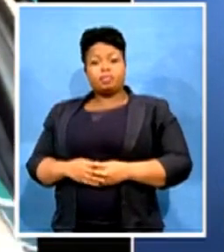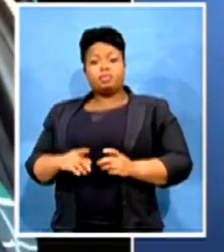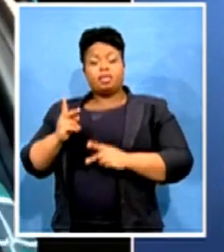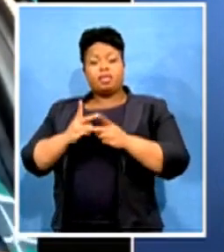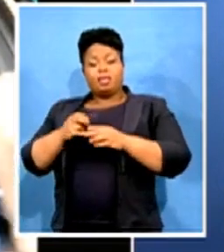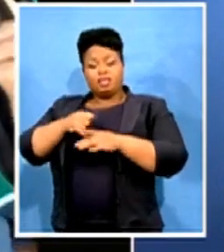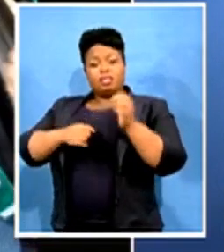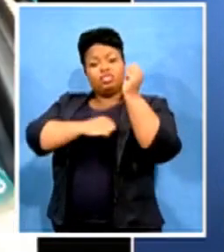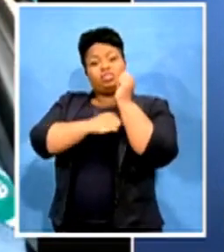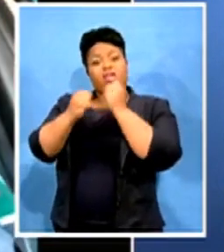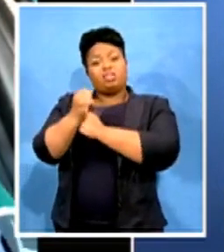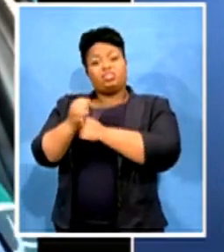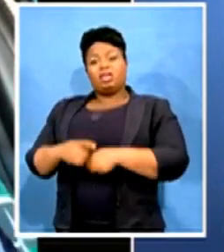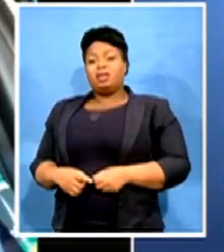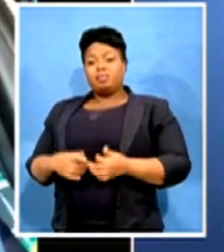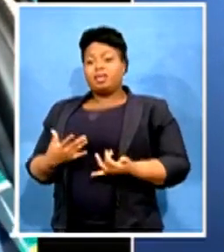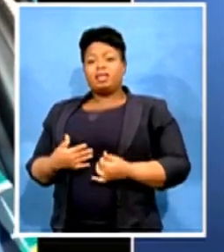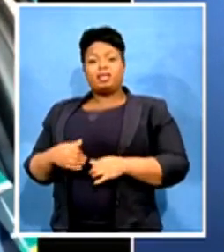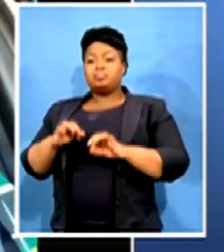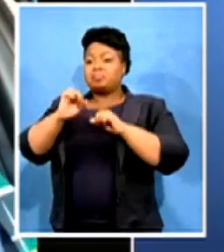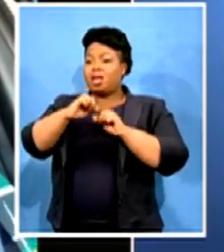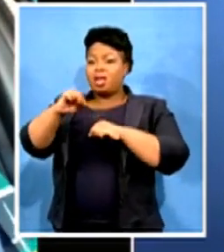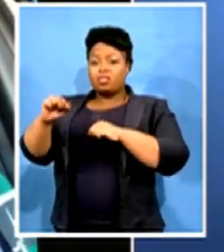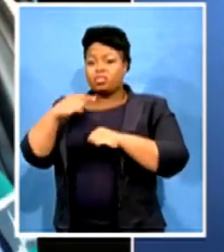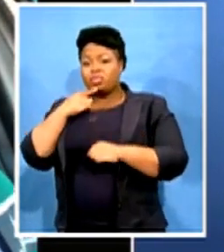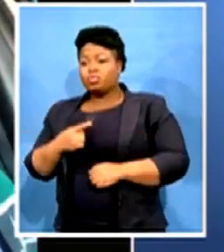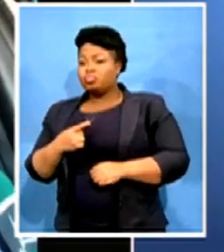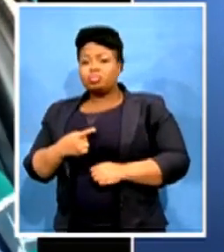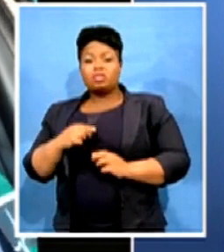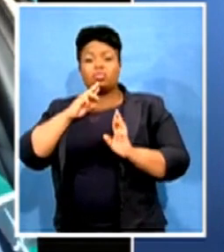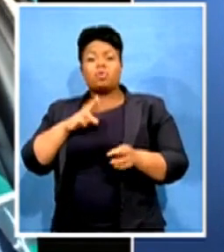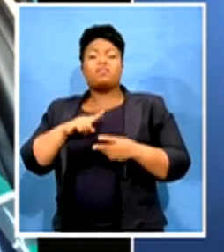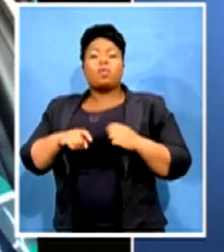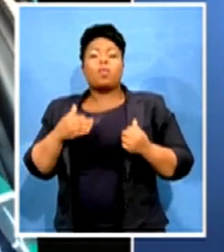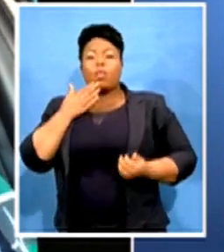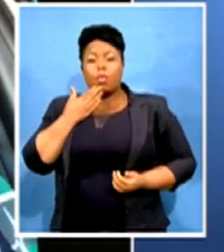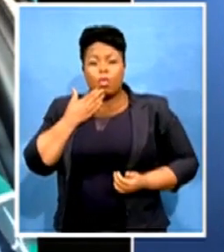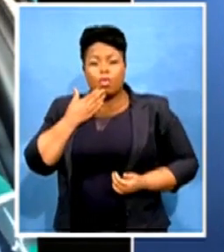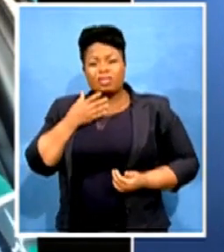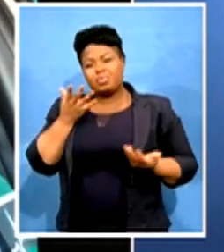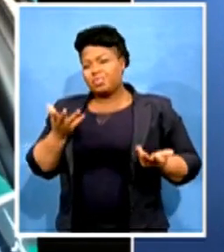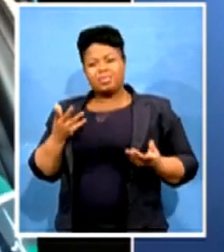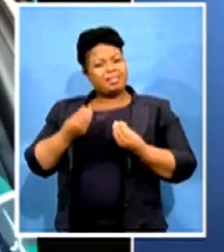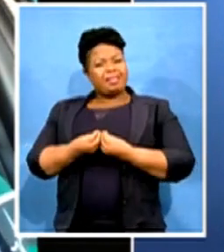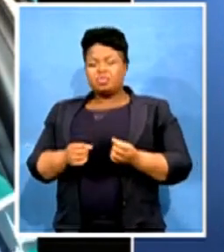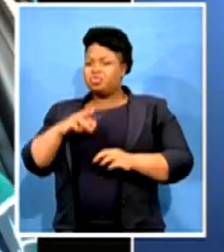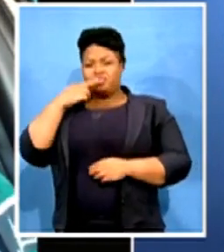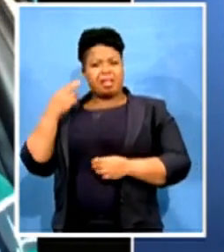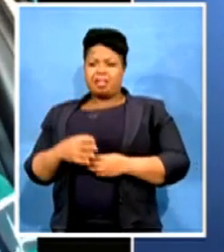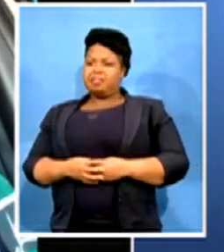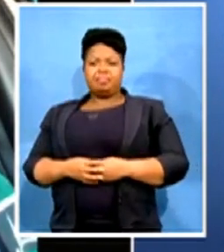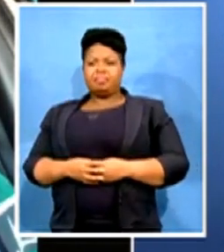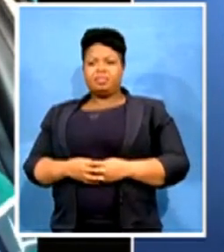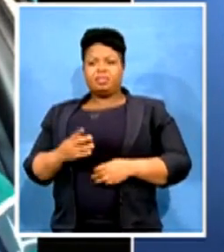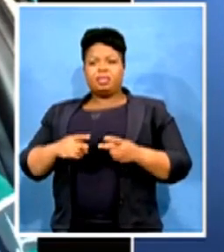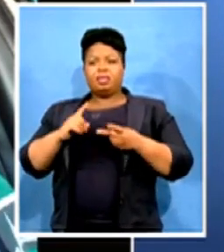who brought the report there. So those things are not real. Well, they are selective, they are irrational,